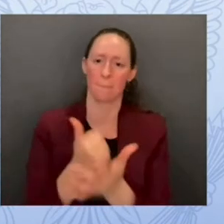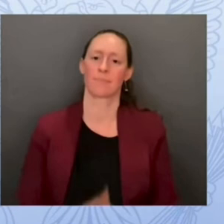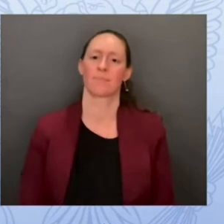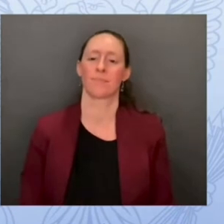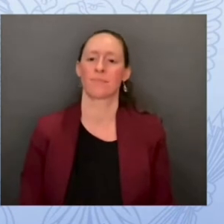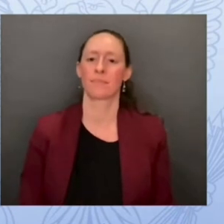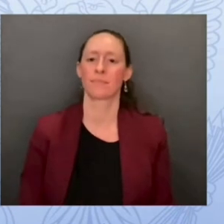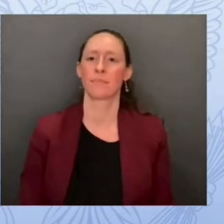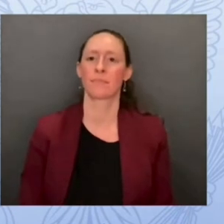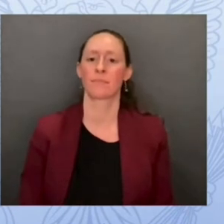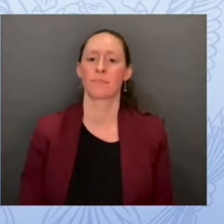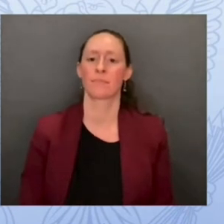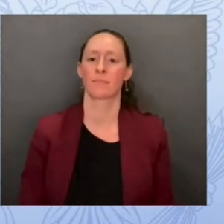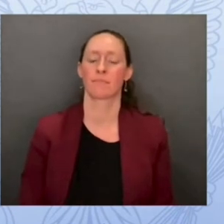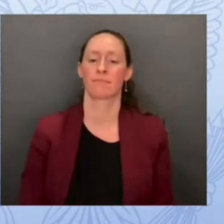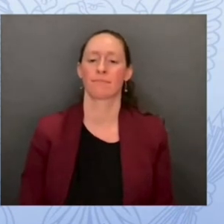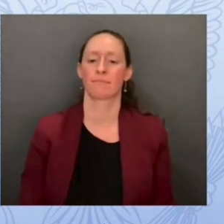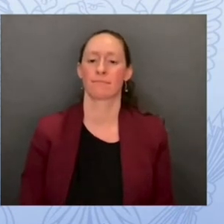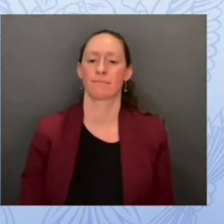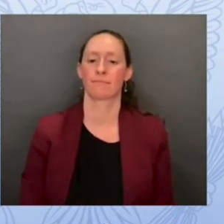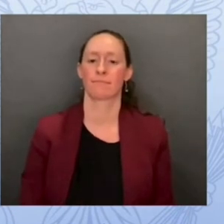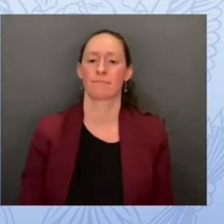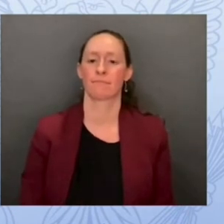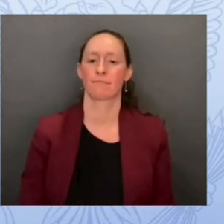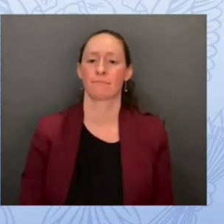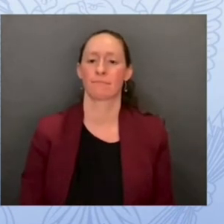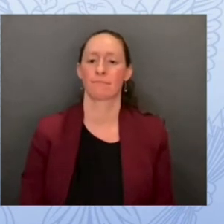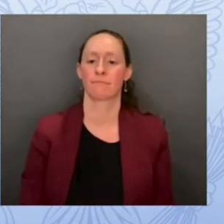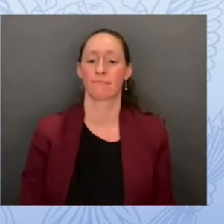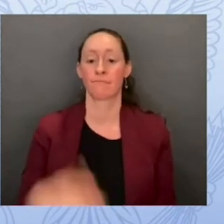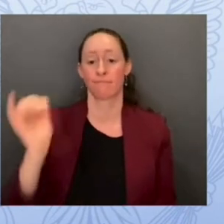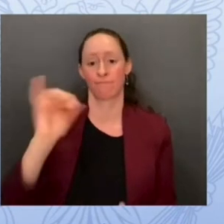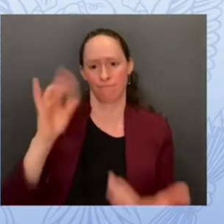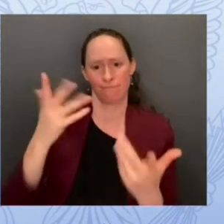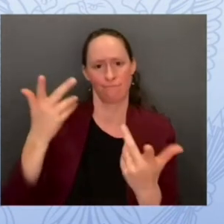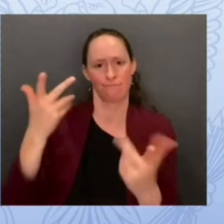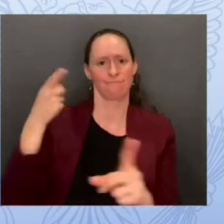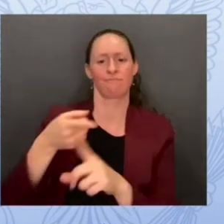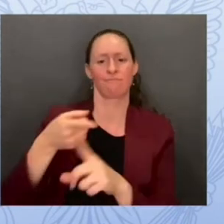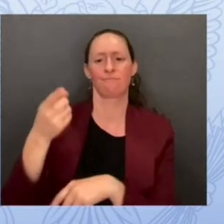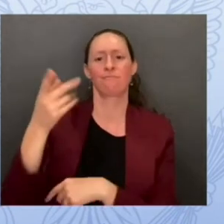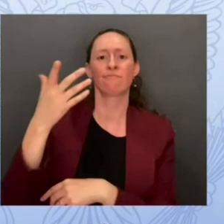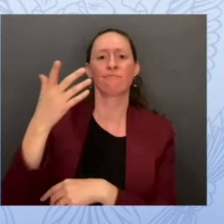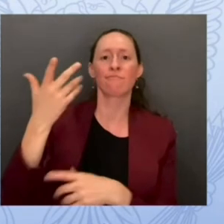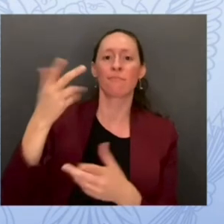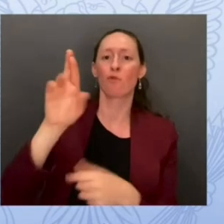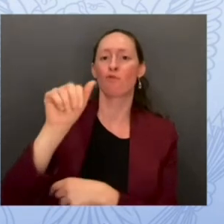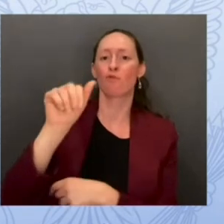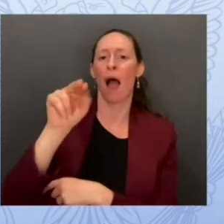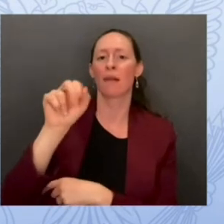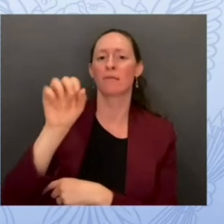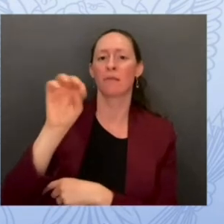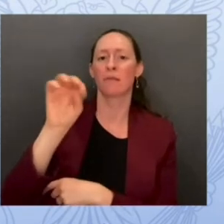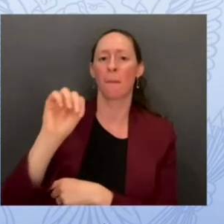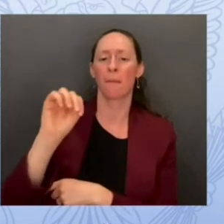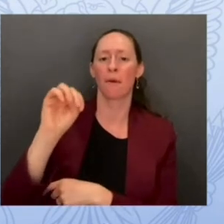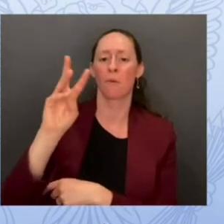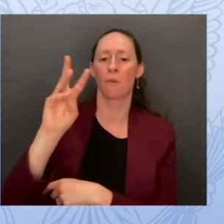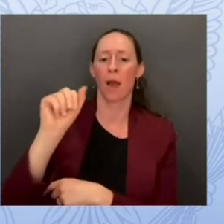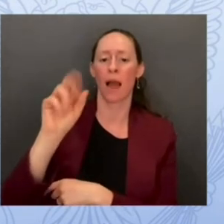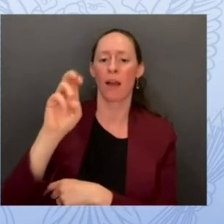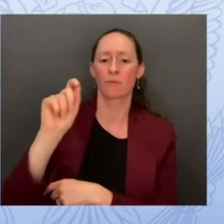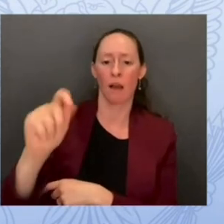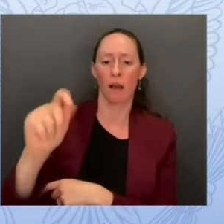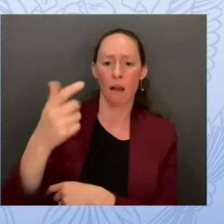ransomware.gov now that was created last year to bring together all of the resources of the federal government so if you haven't seen